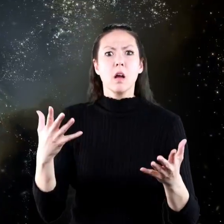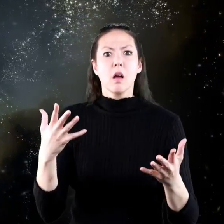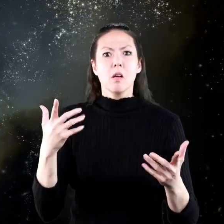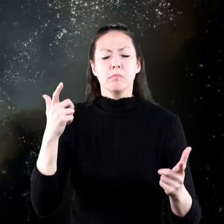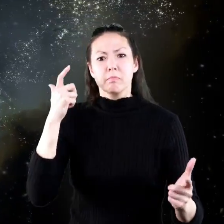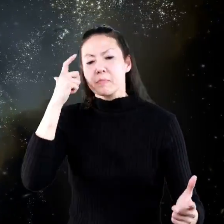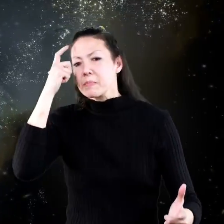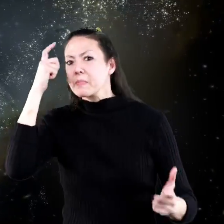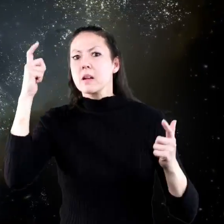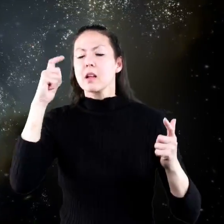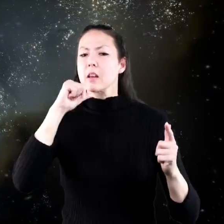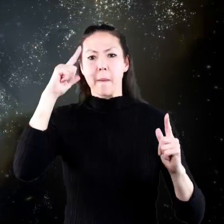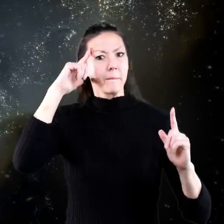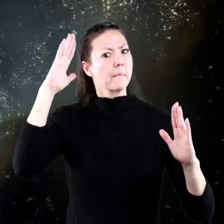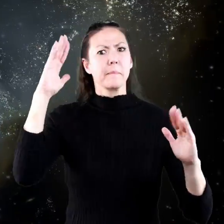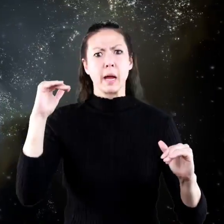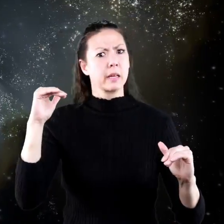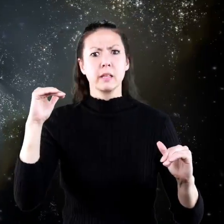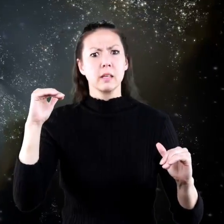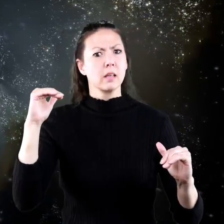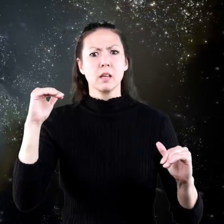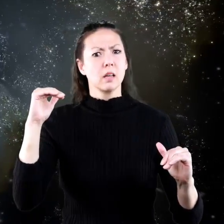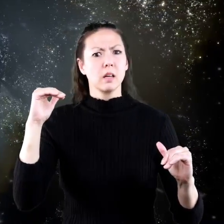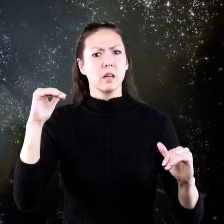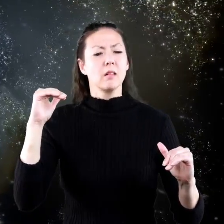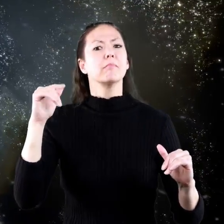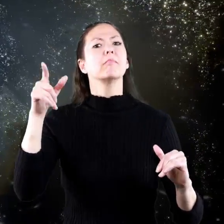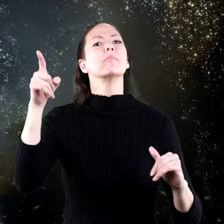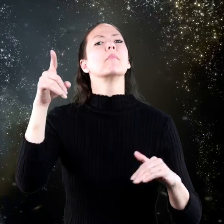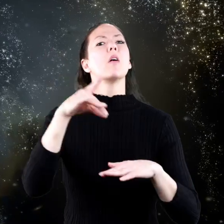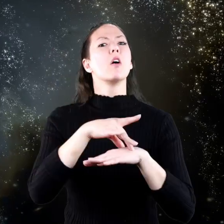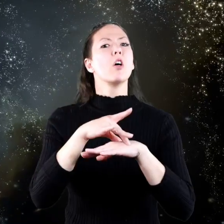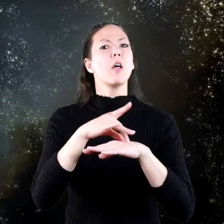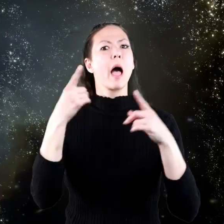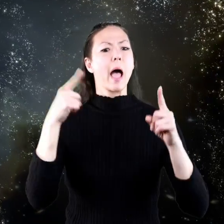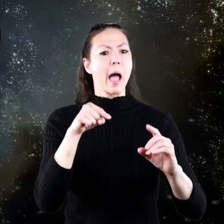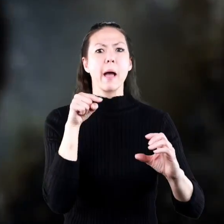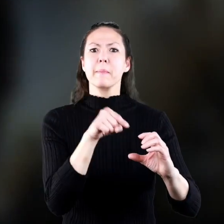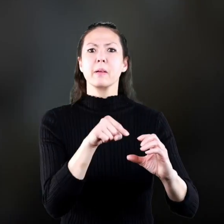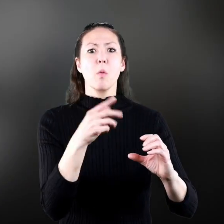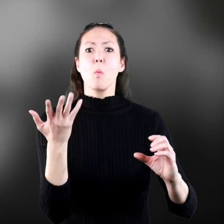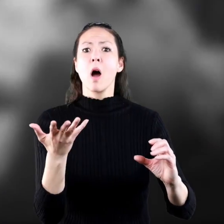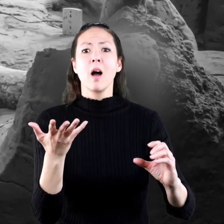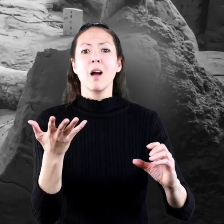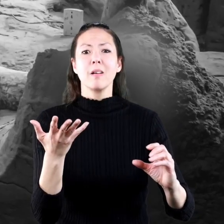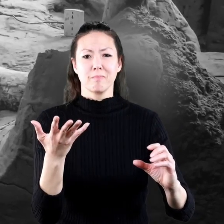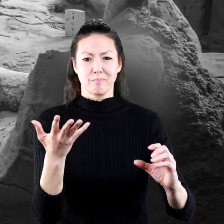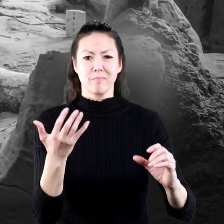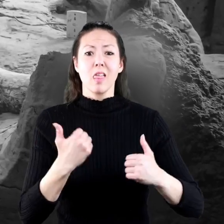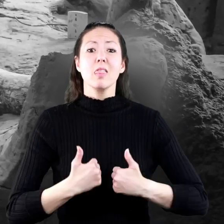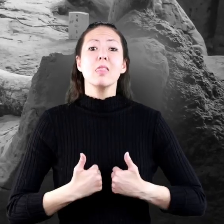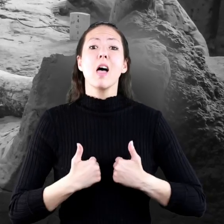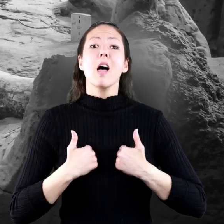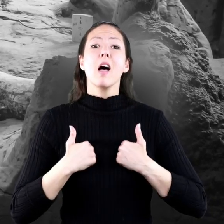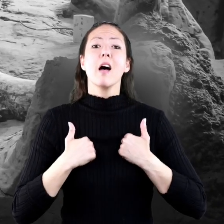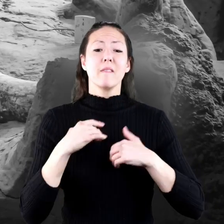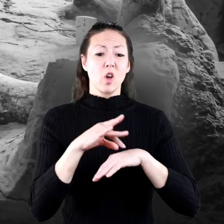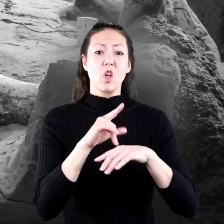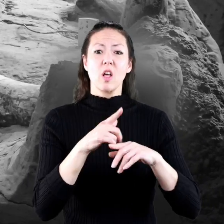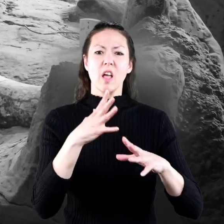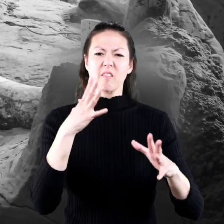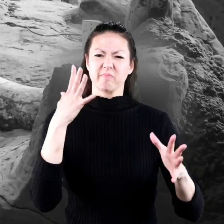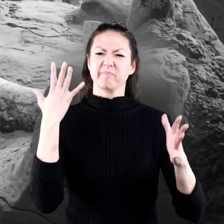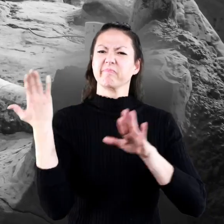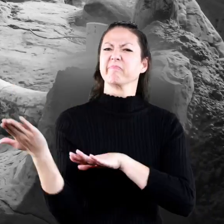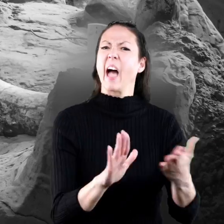happened something huge something unexpected something happened to the earth to cause most of the life